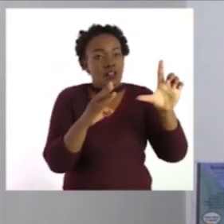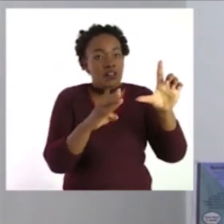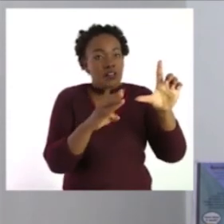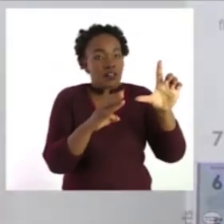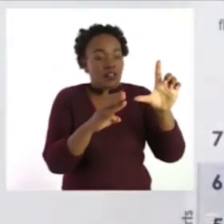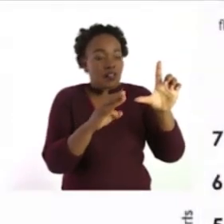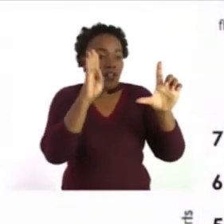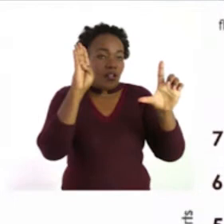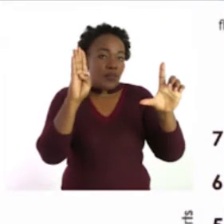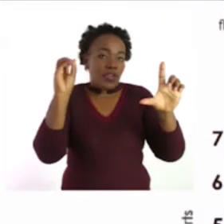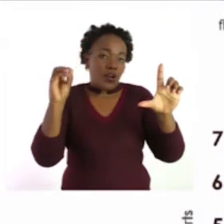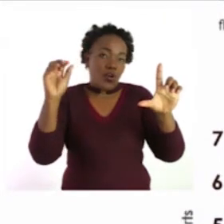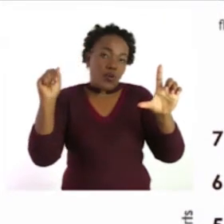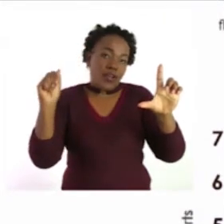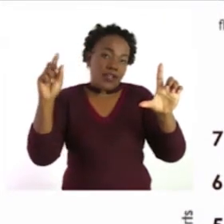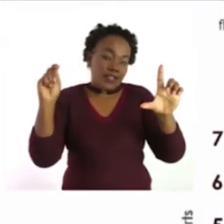We draw the bar.